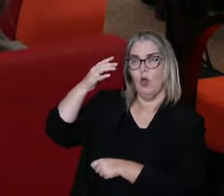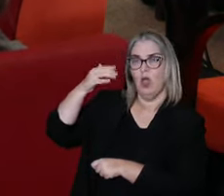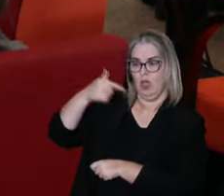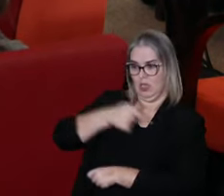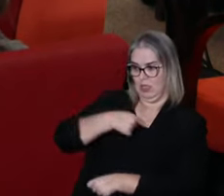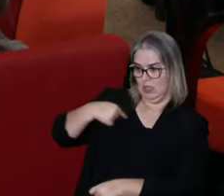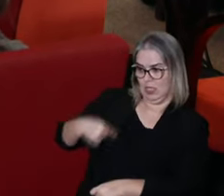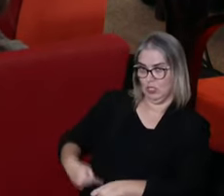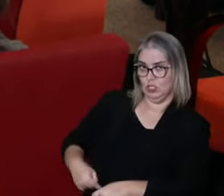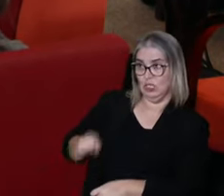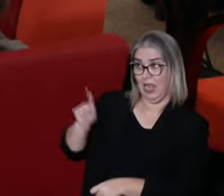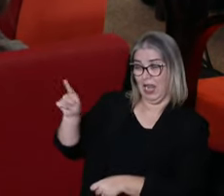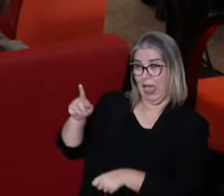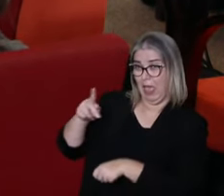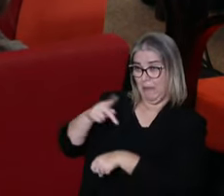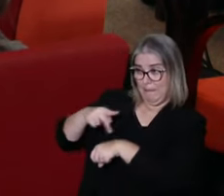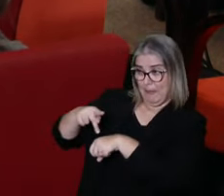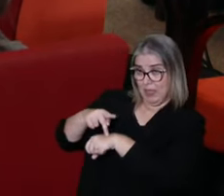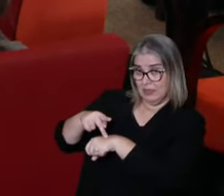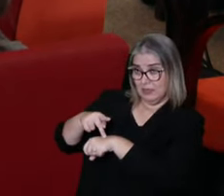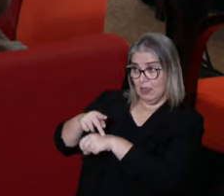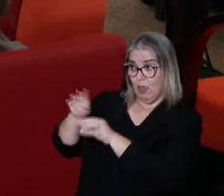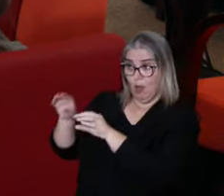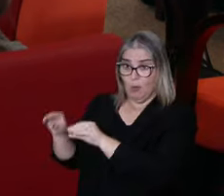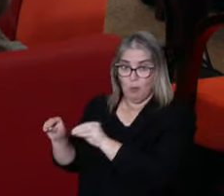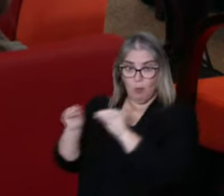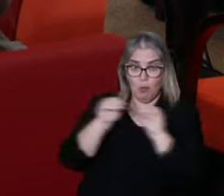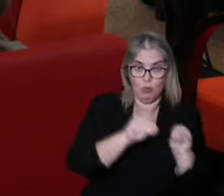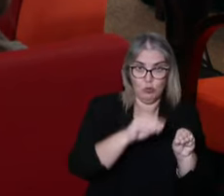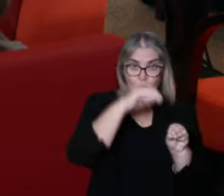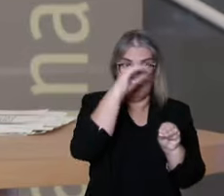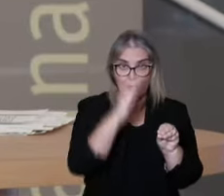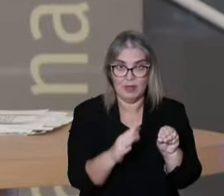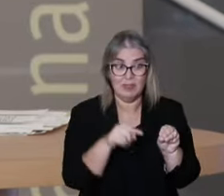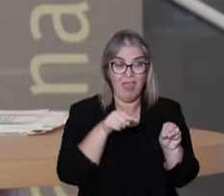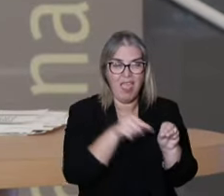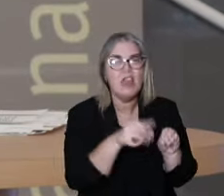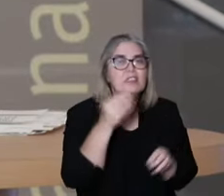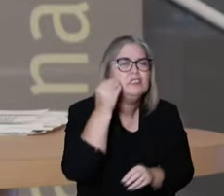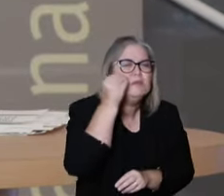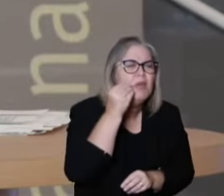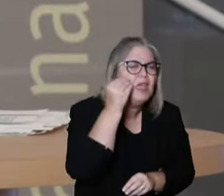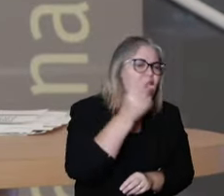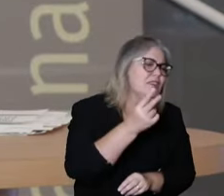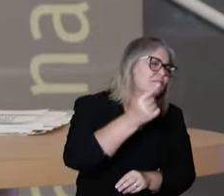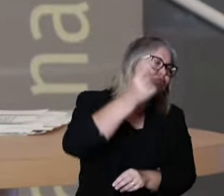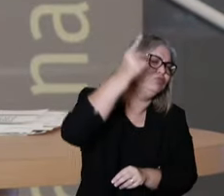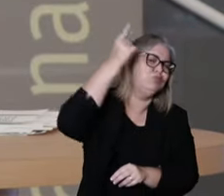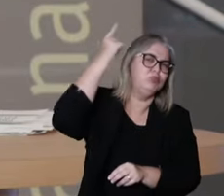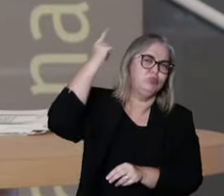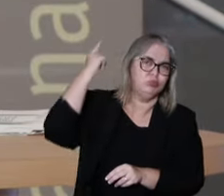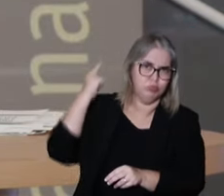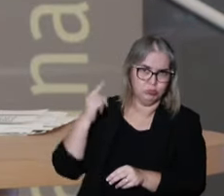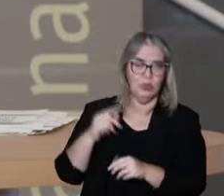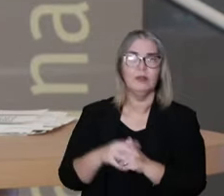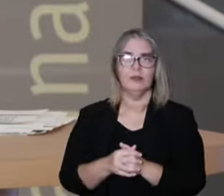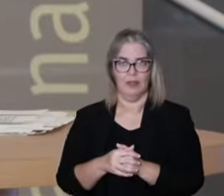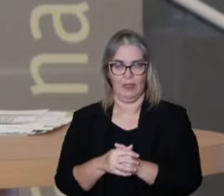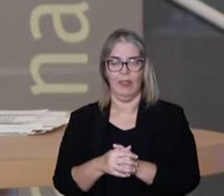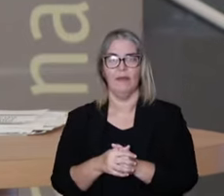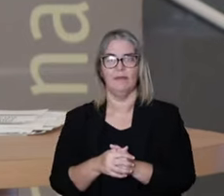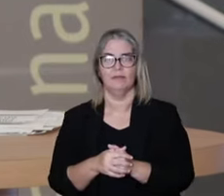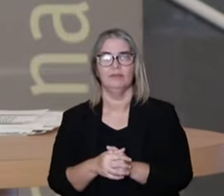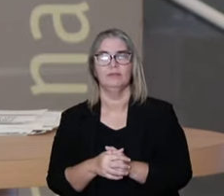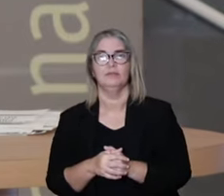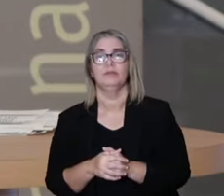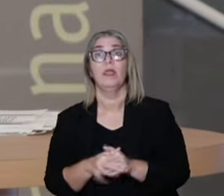some of this knowledge that is more ancient. And I'm going to characterize a little bit what